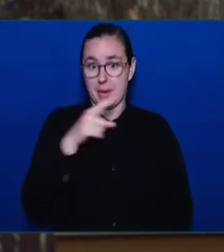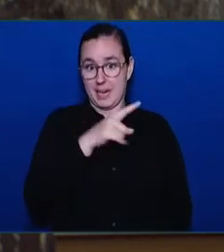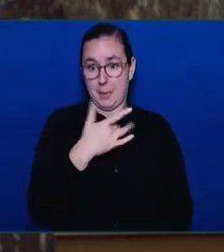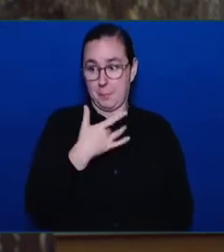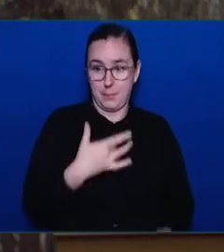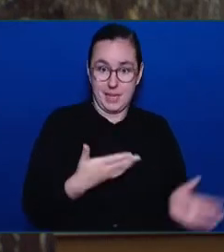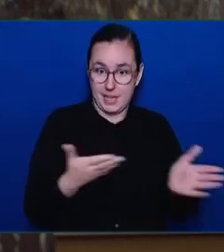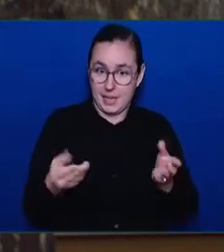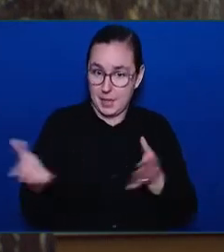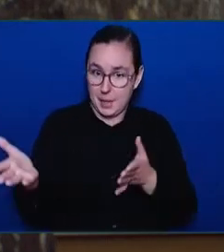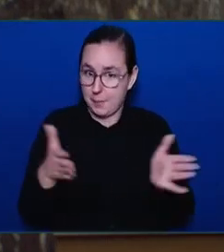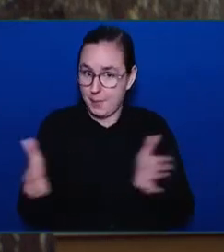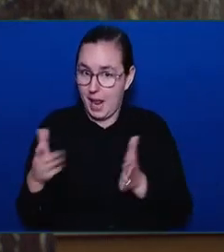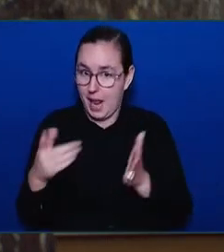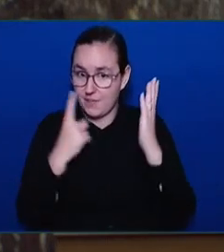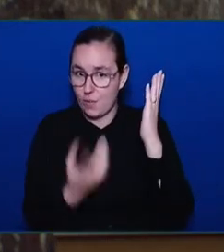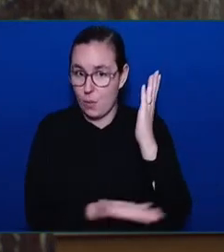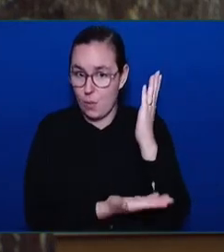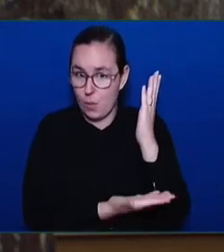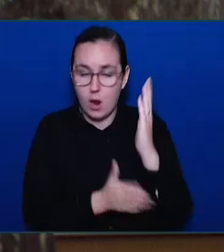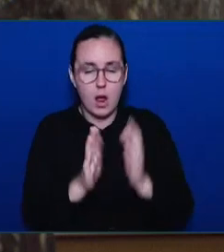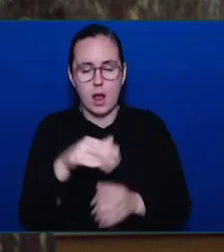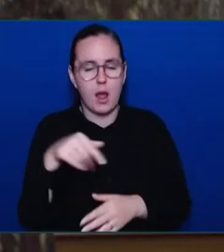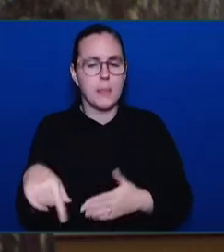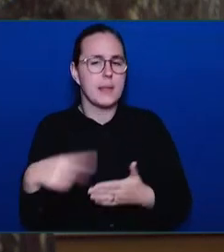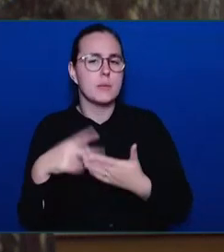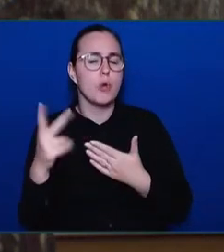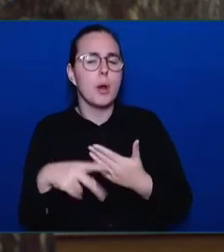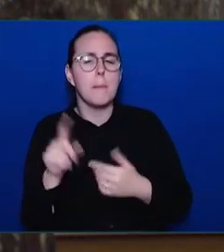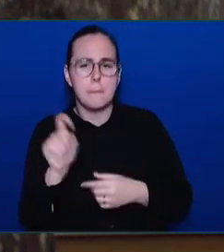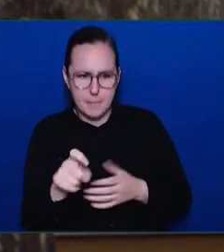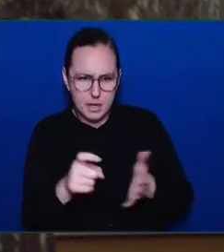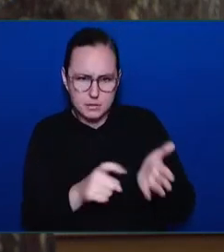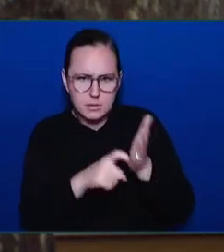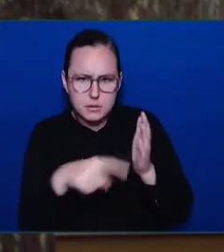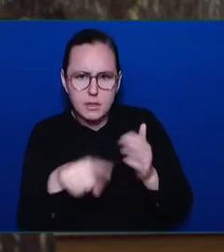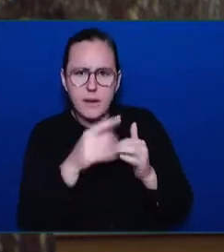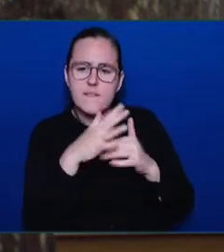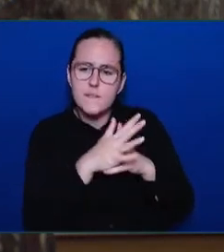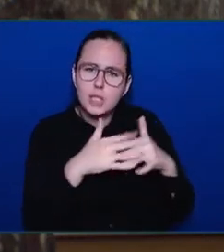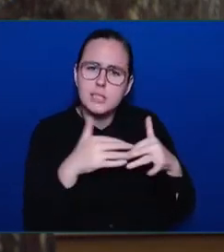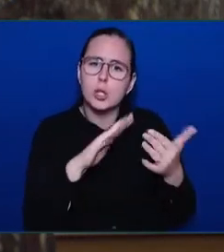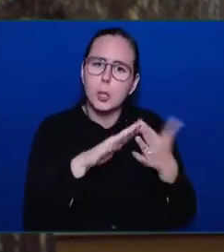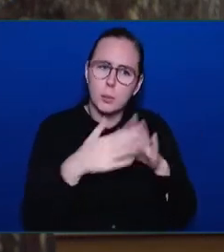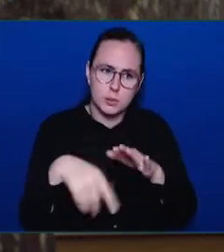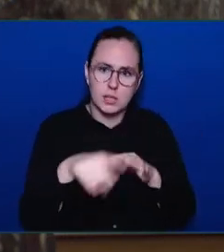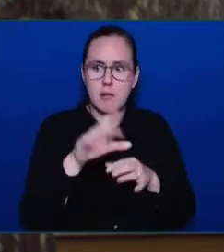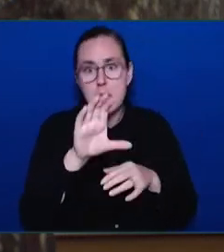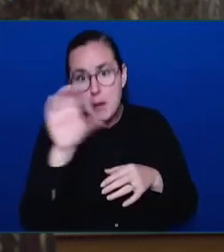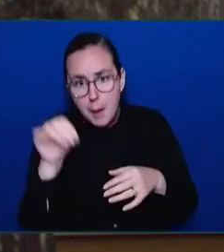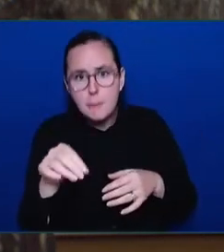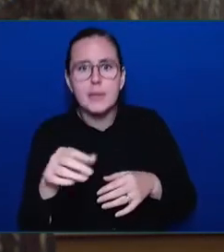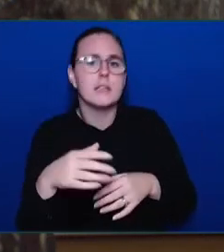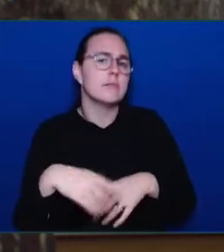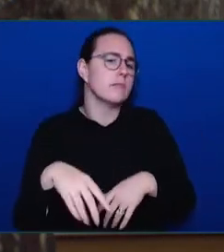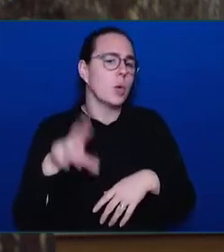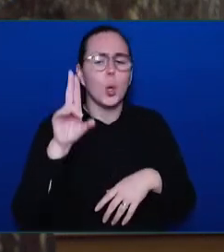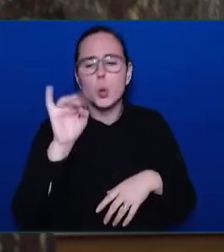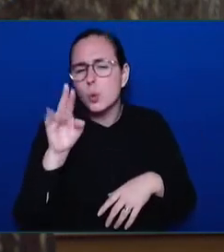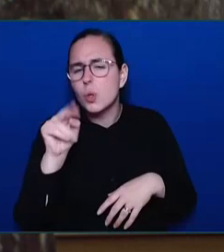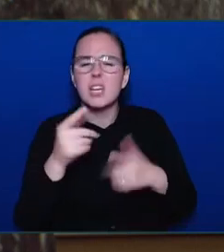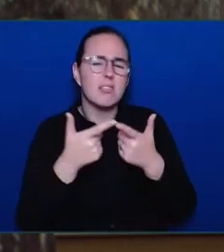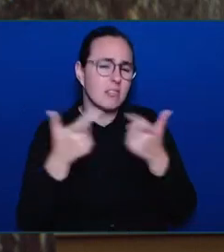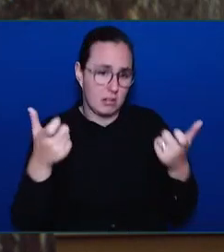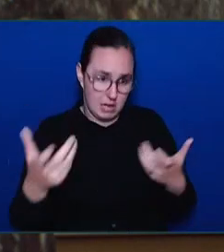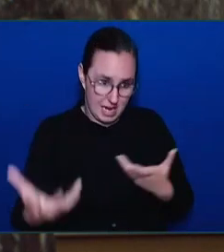communities, companies, unions, and develop an enduring plan